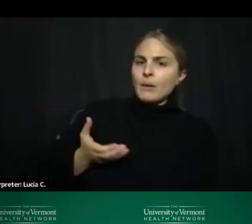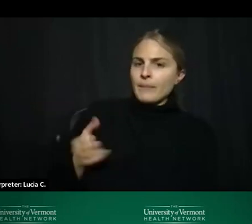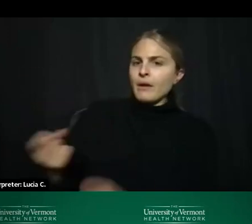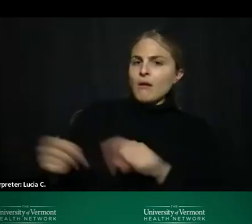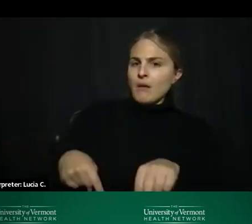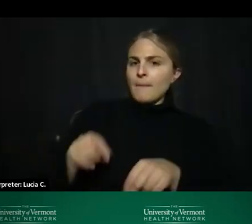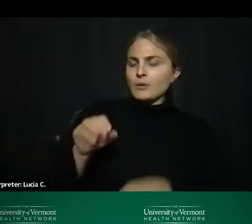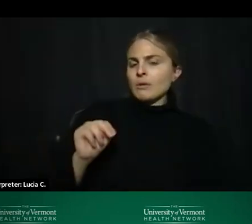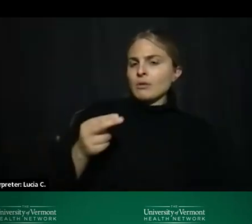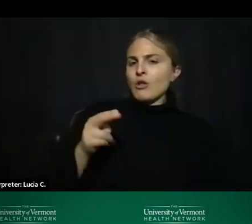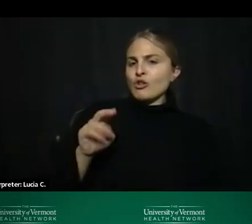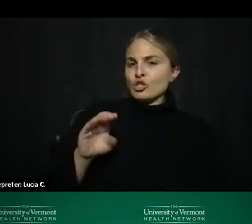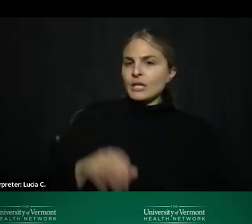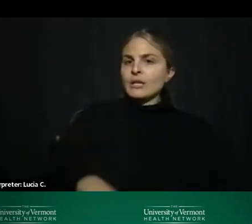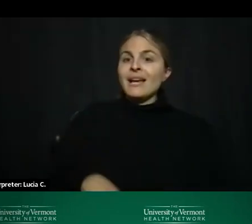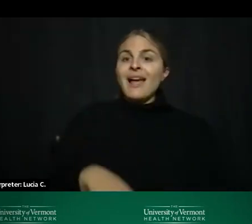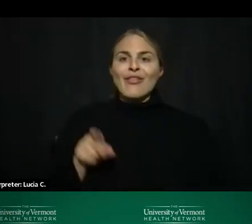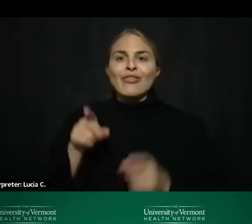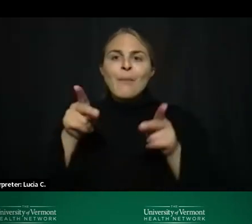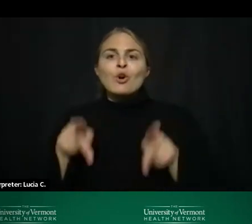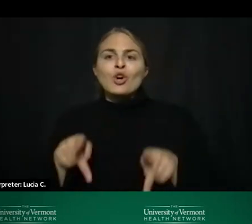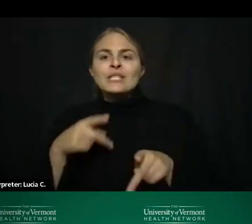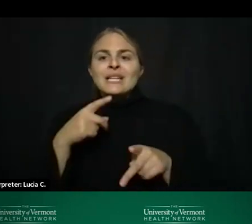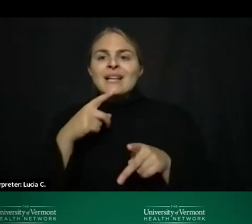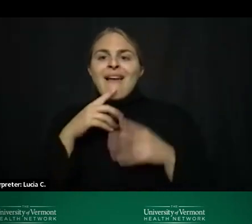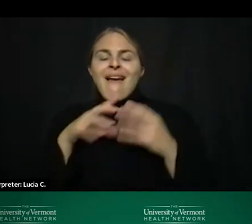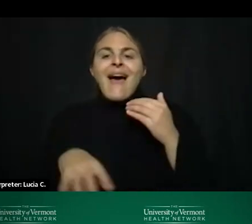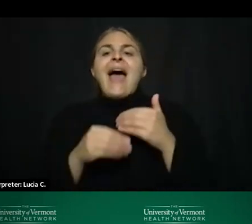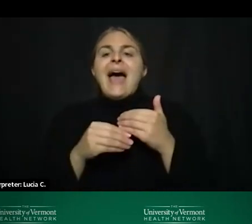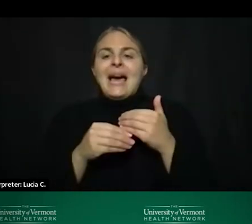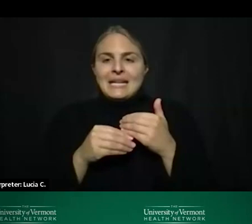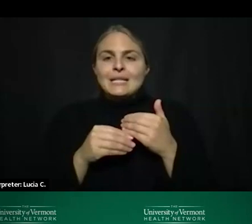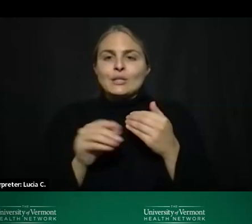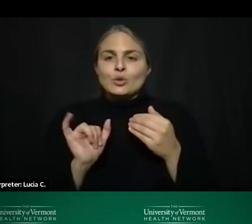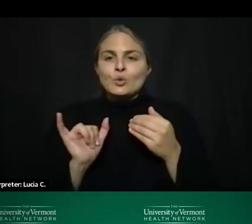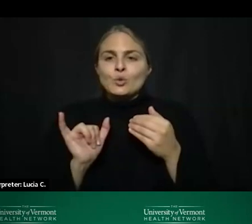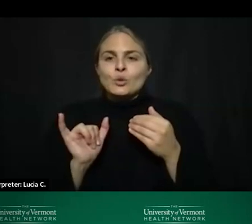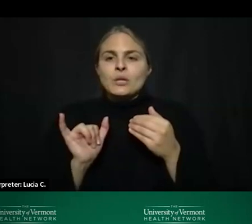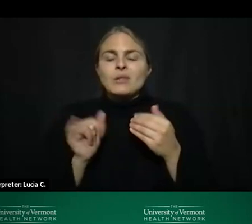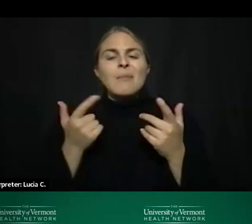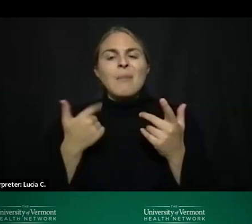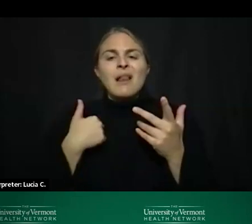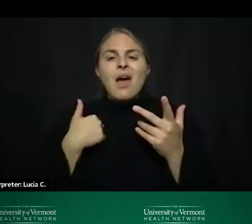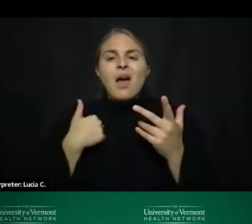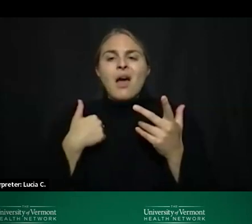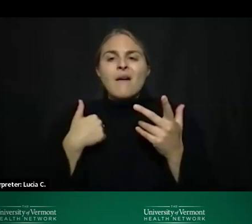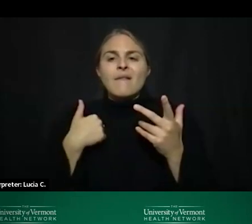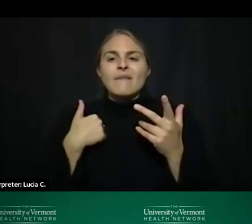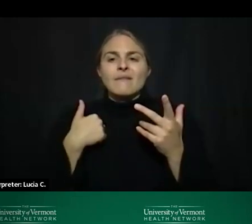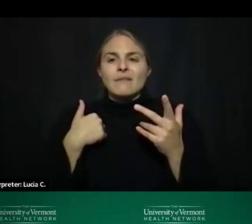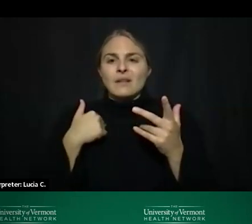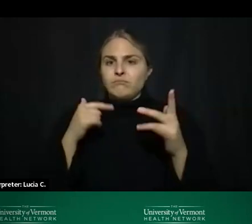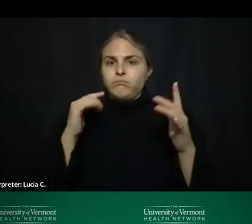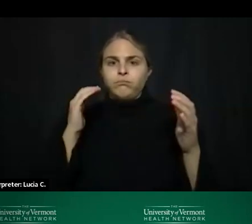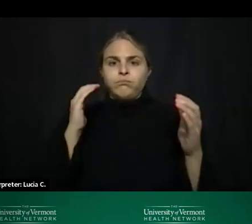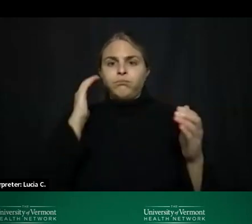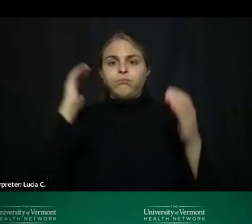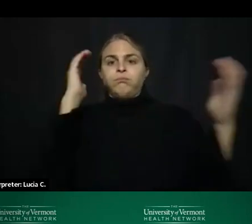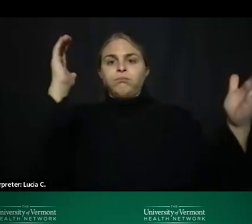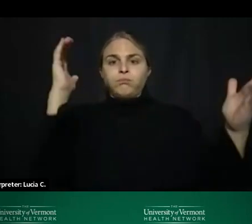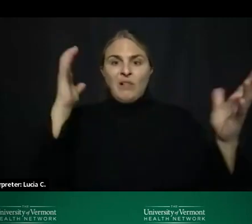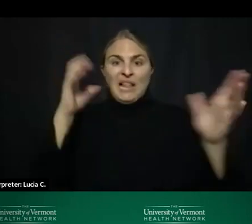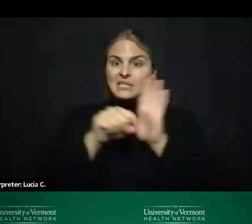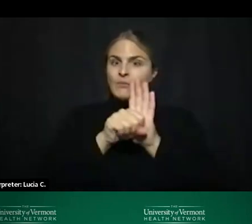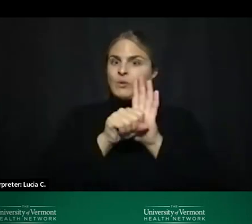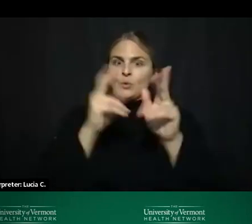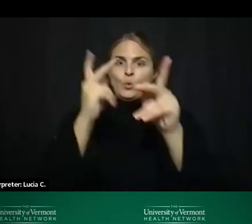um and thank you and this person also came went on to say that um they might be having an exacerbation of symptoms but not a threat to themselves